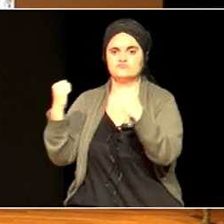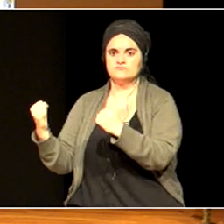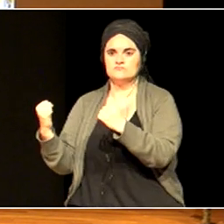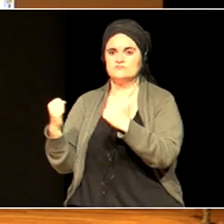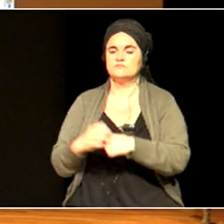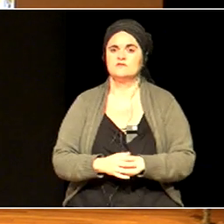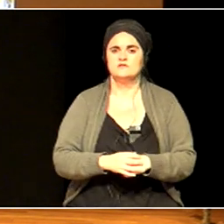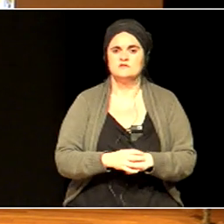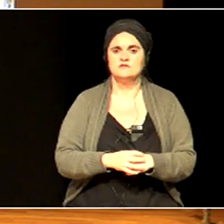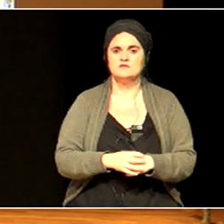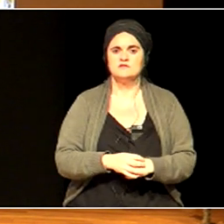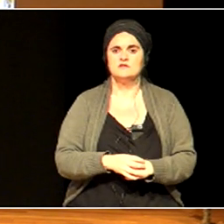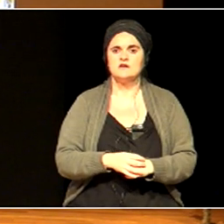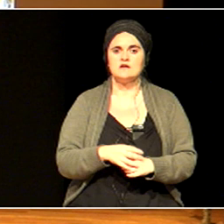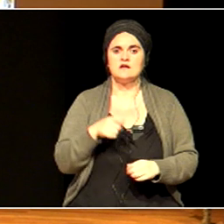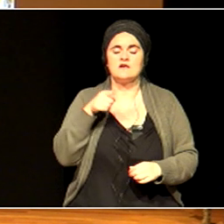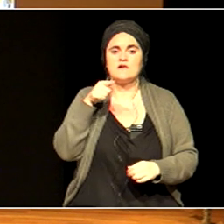educational nightmare.